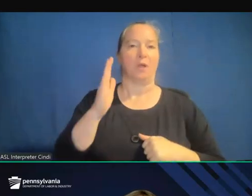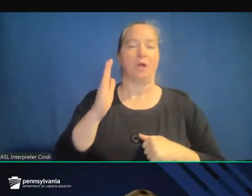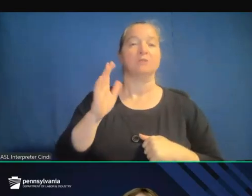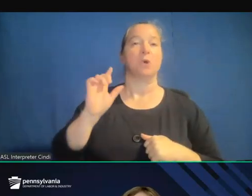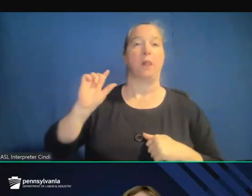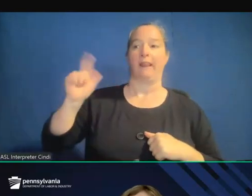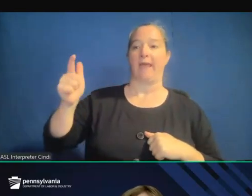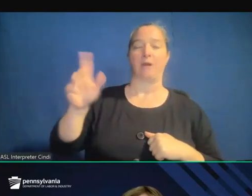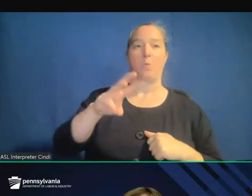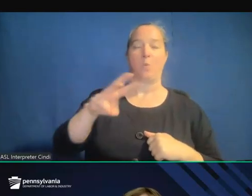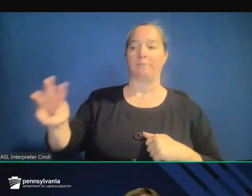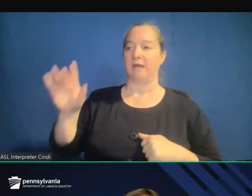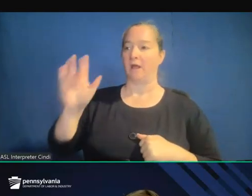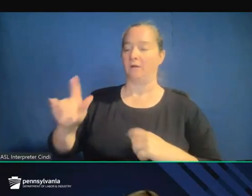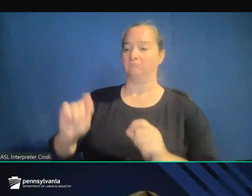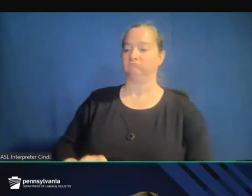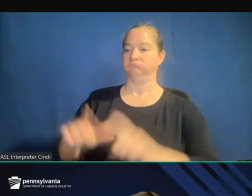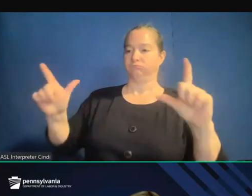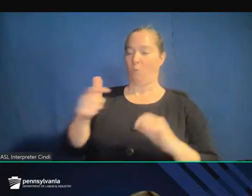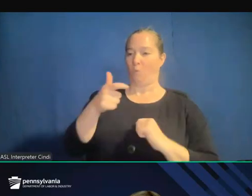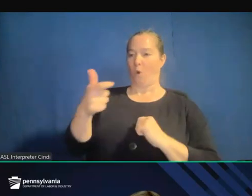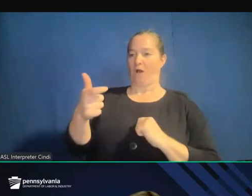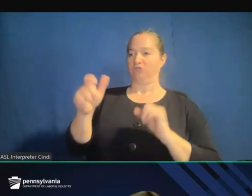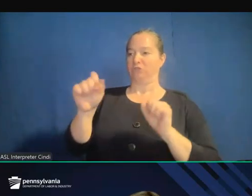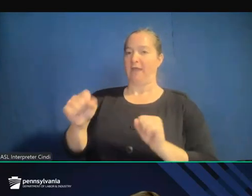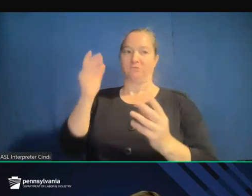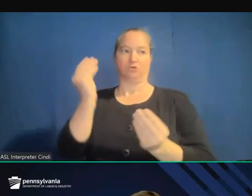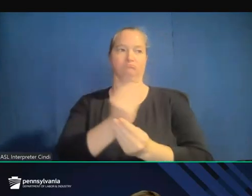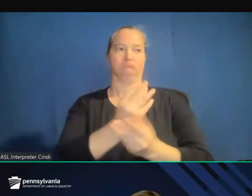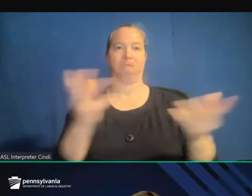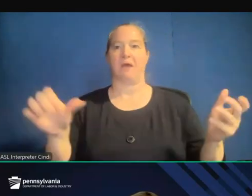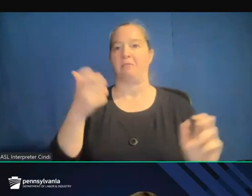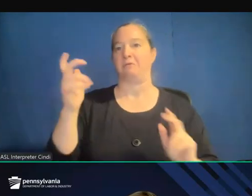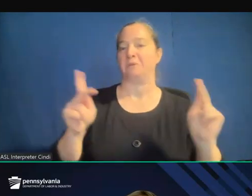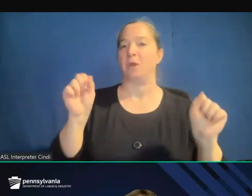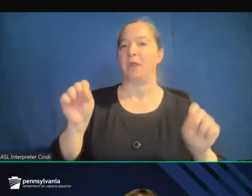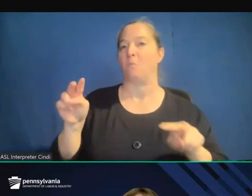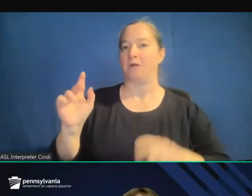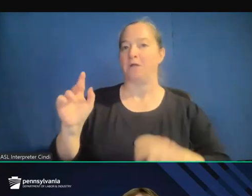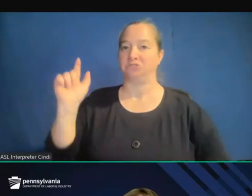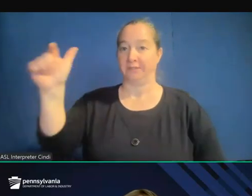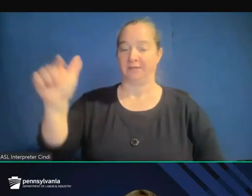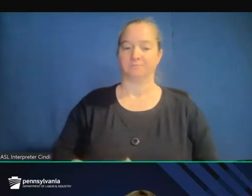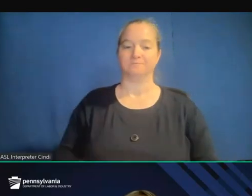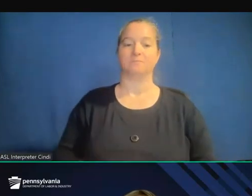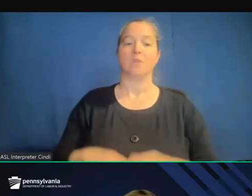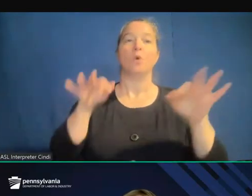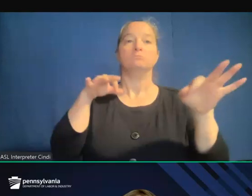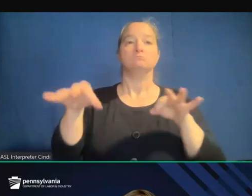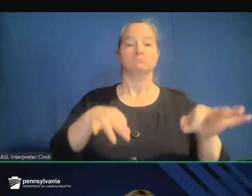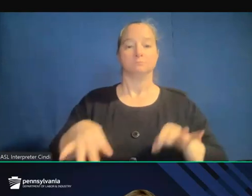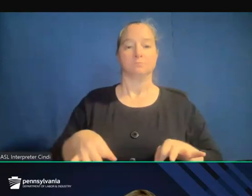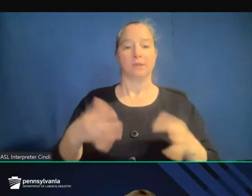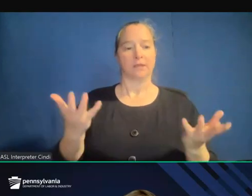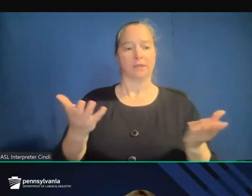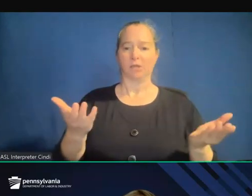you know of somebody who might appreciate being miscobody. We will be discussing about laws that create protection for any